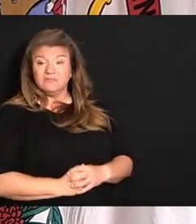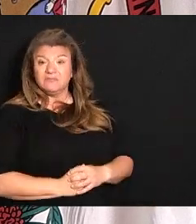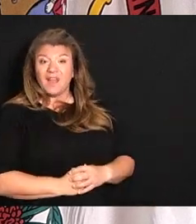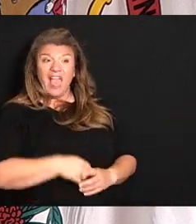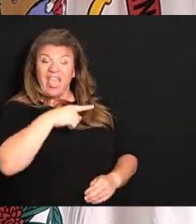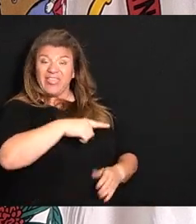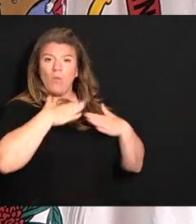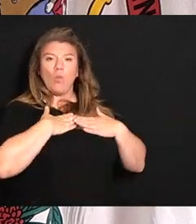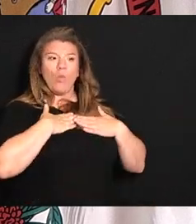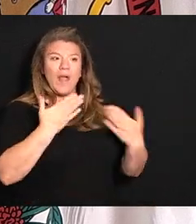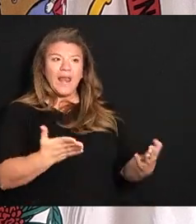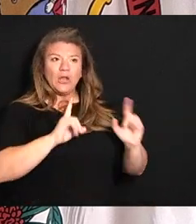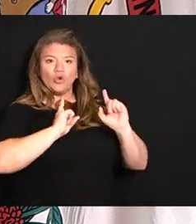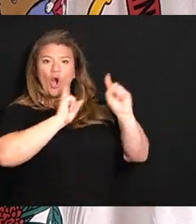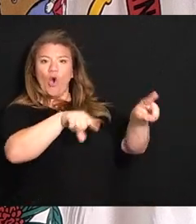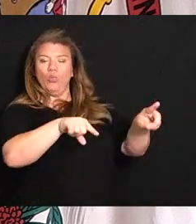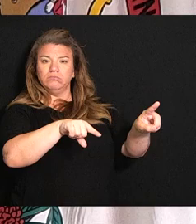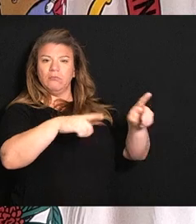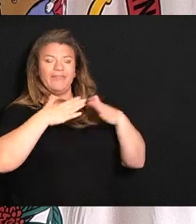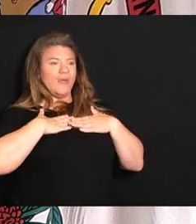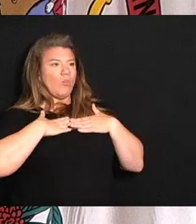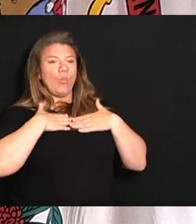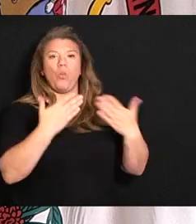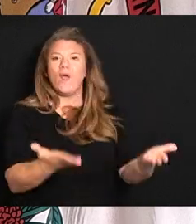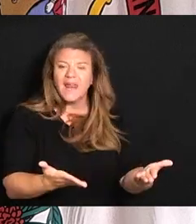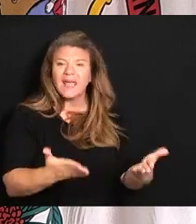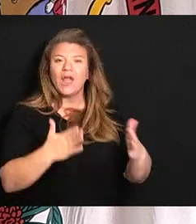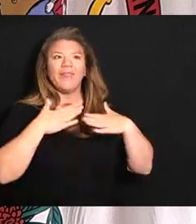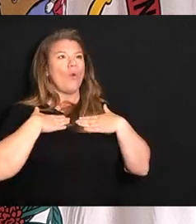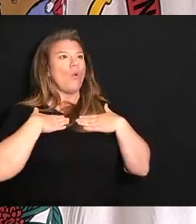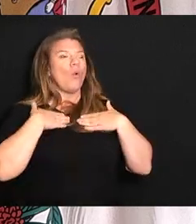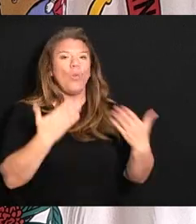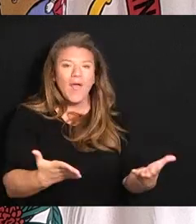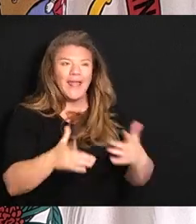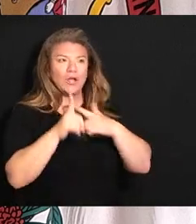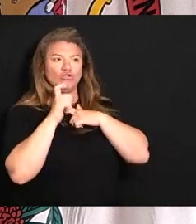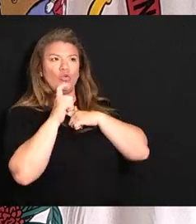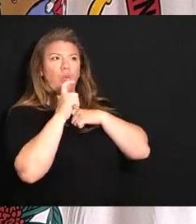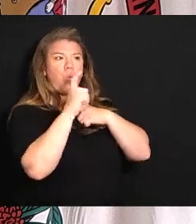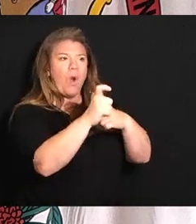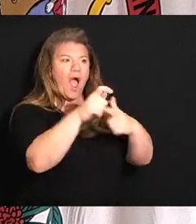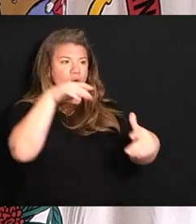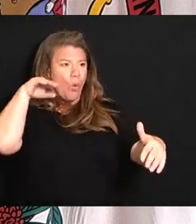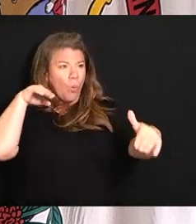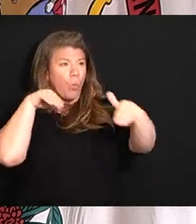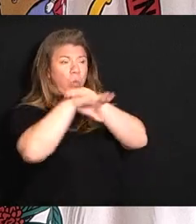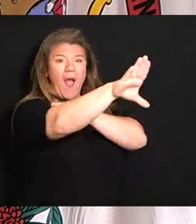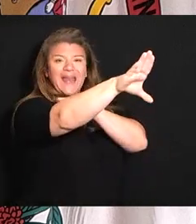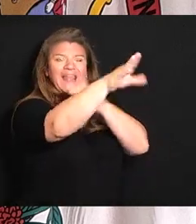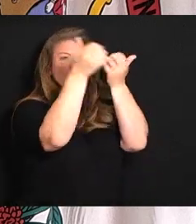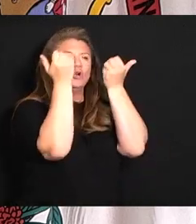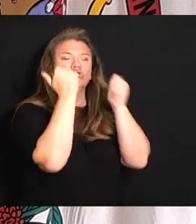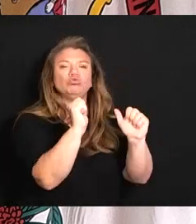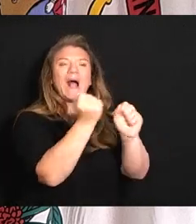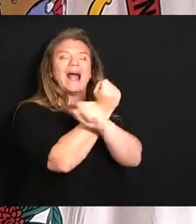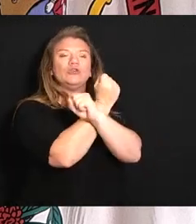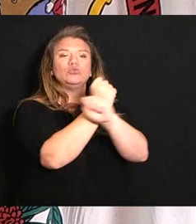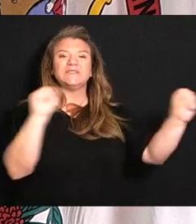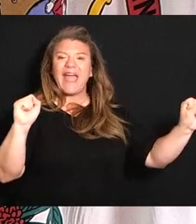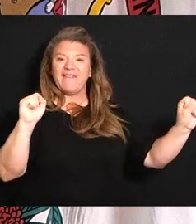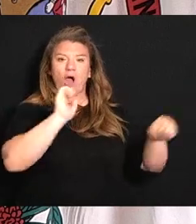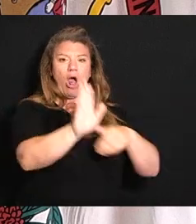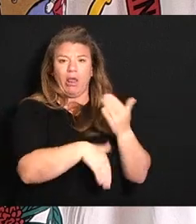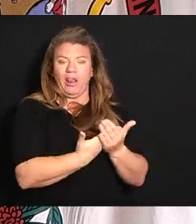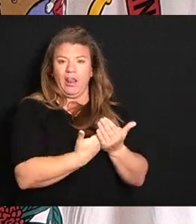willing to run. They were still willing to run right into the fire to try to save us.